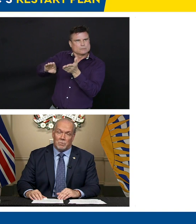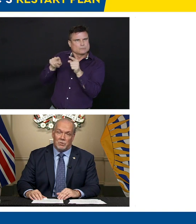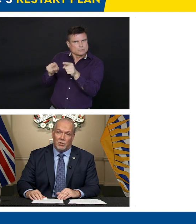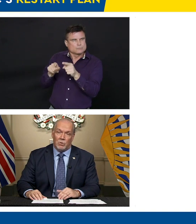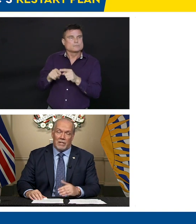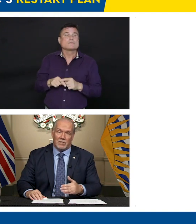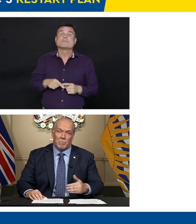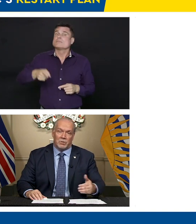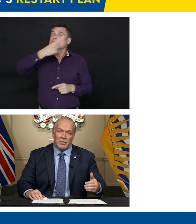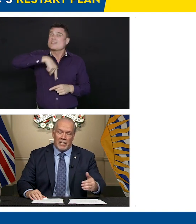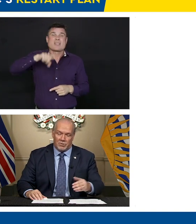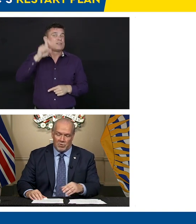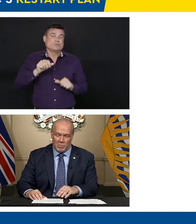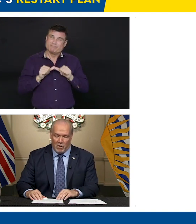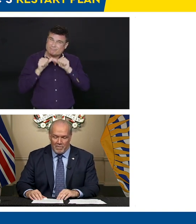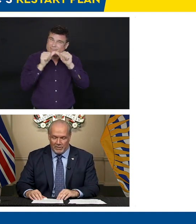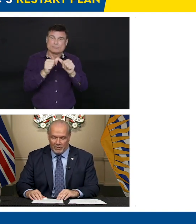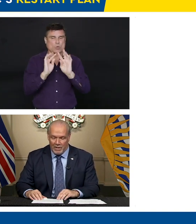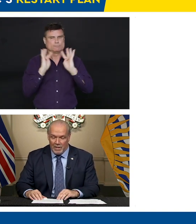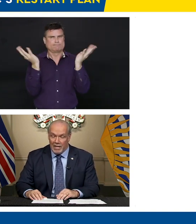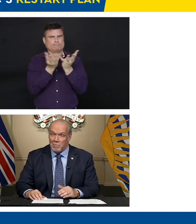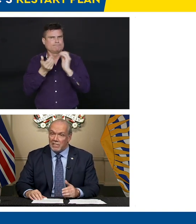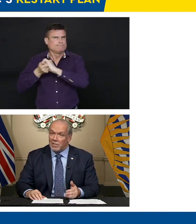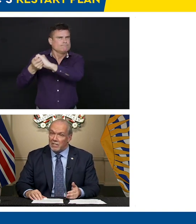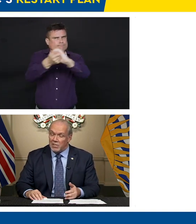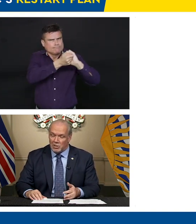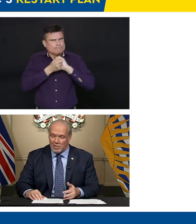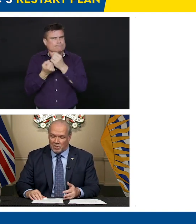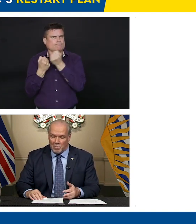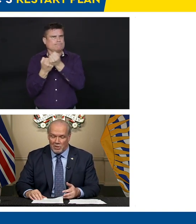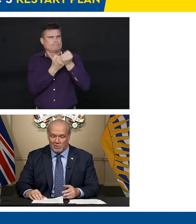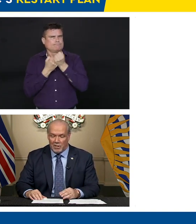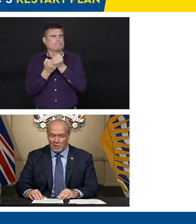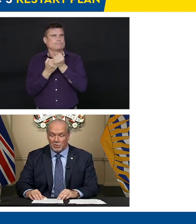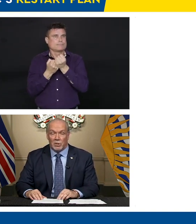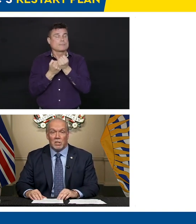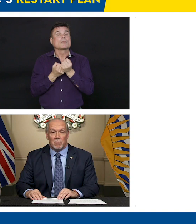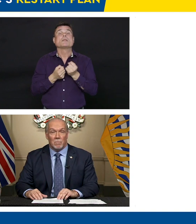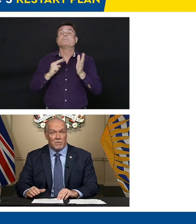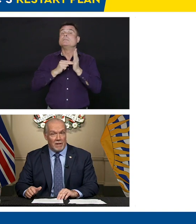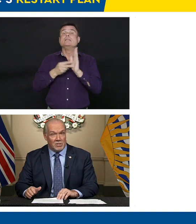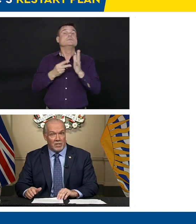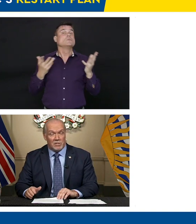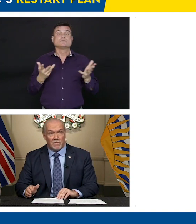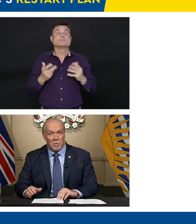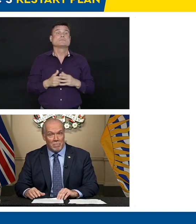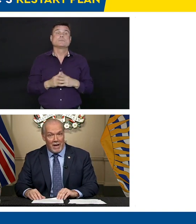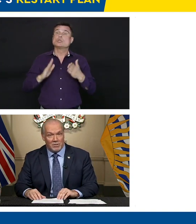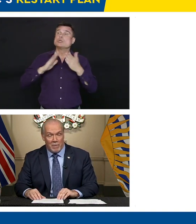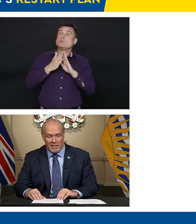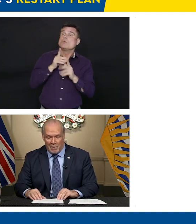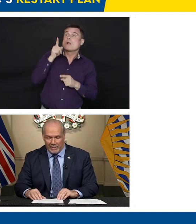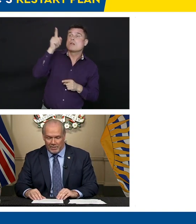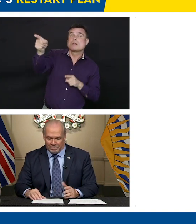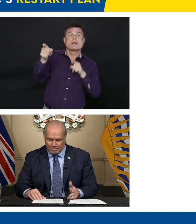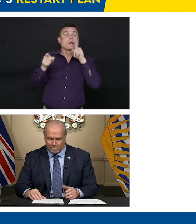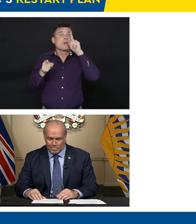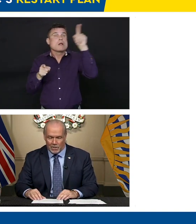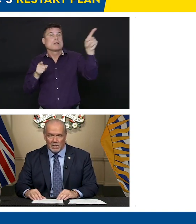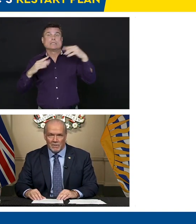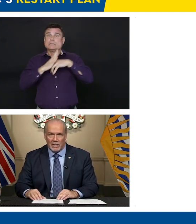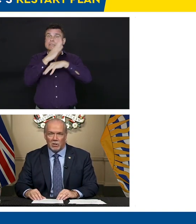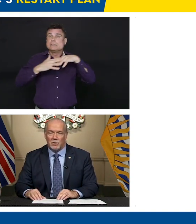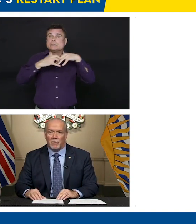this virus will do as it proceeds through the province. It means that Indigenous communities that are concerned about devastation from past pandemics,